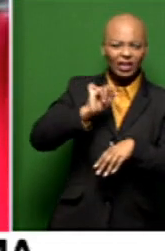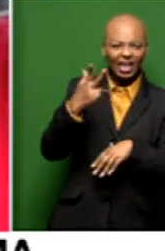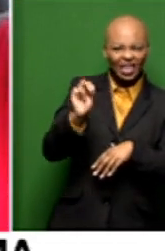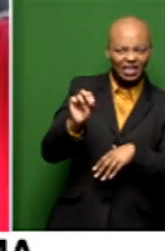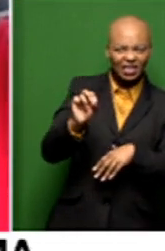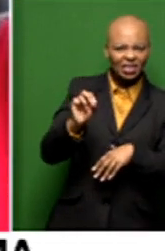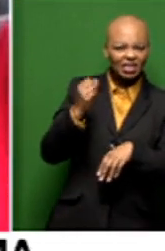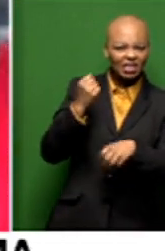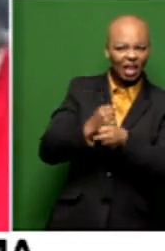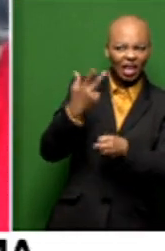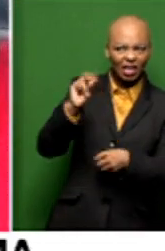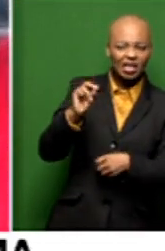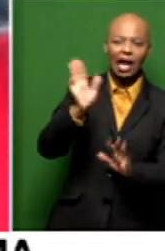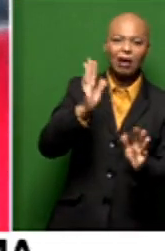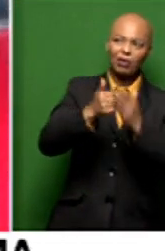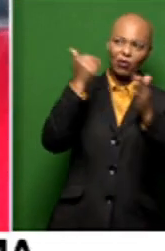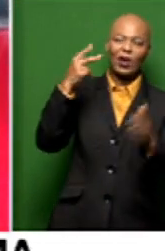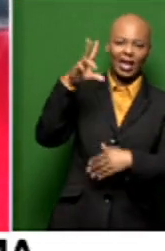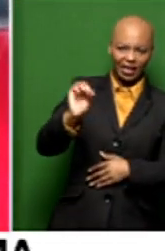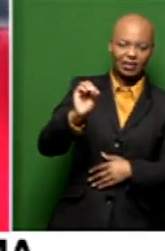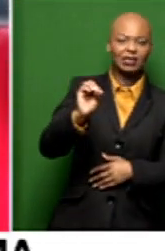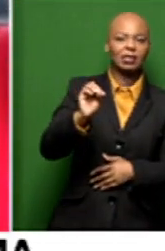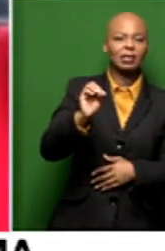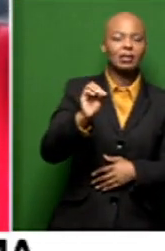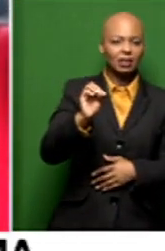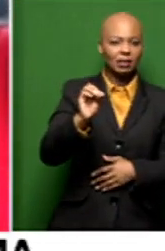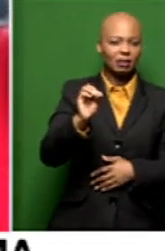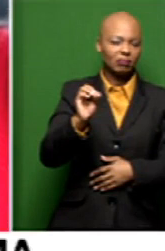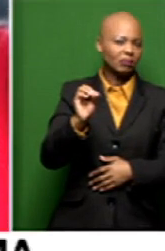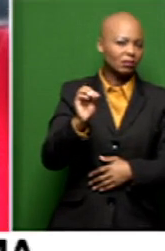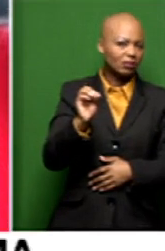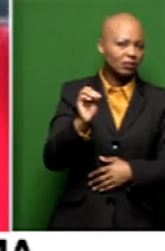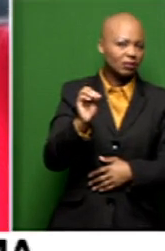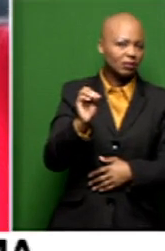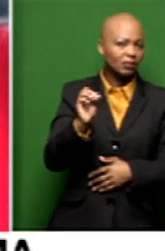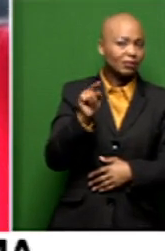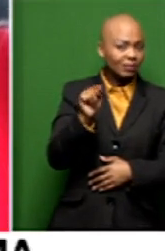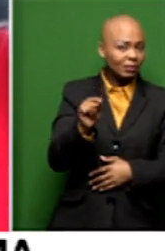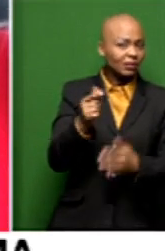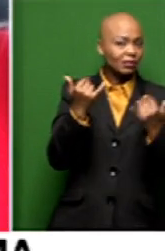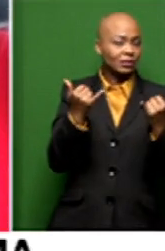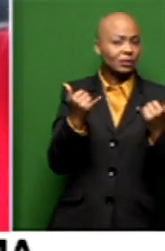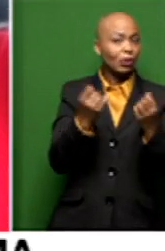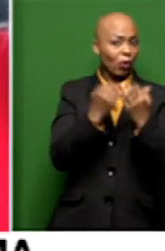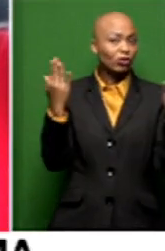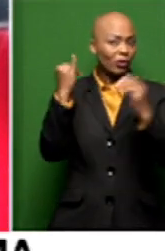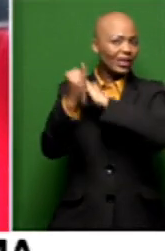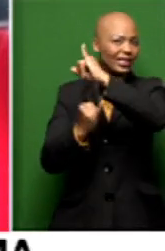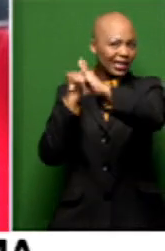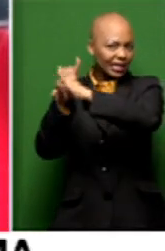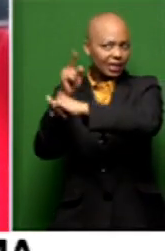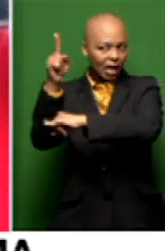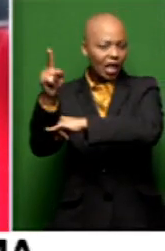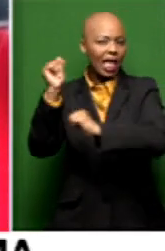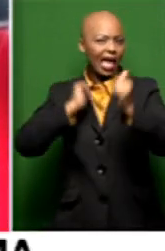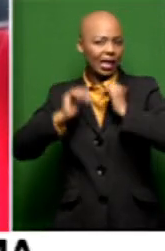just before the 80s. Just before that. Yeah, Engelbert Amperdinck. Yeah, so lots of international and local